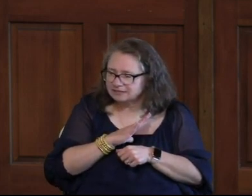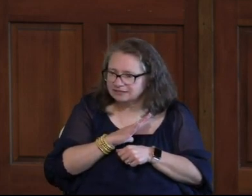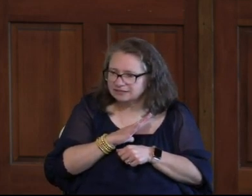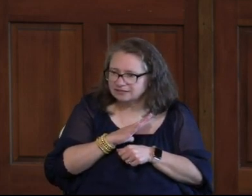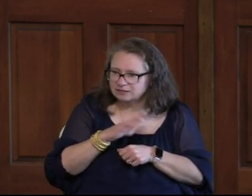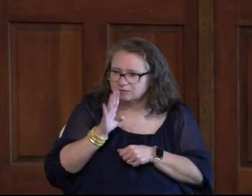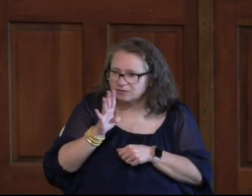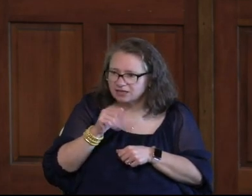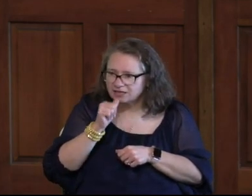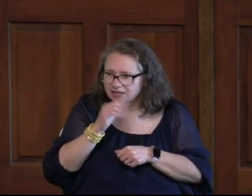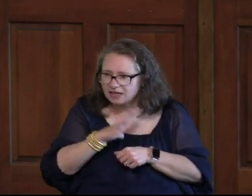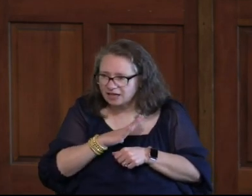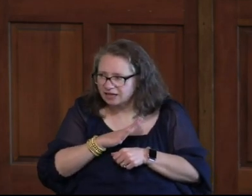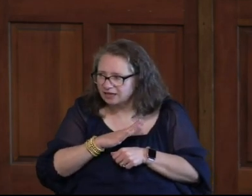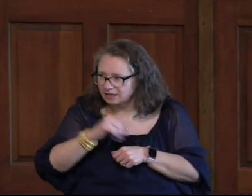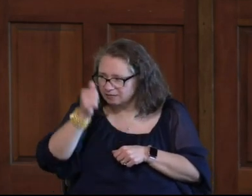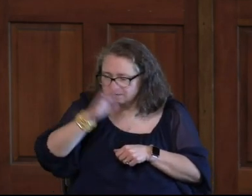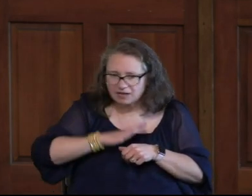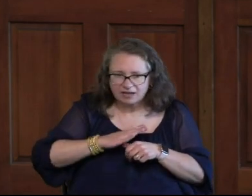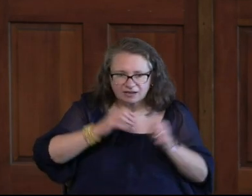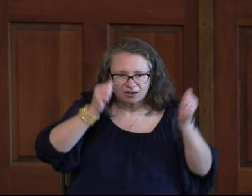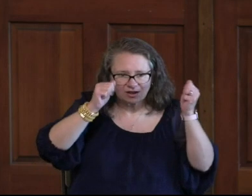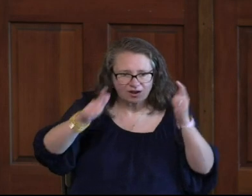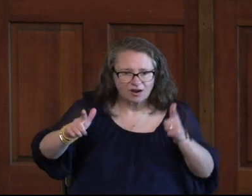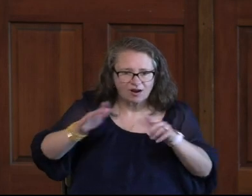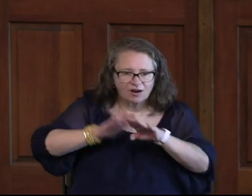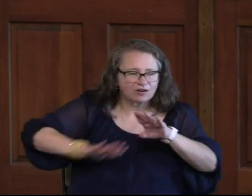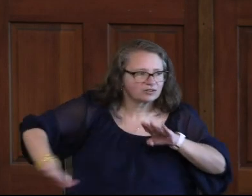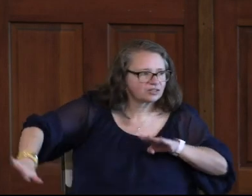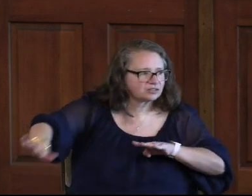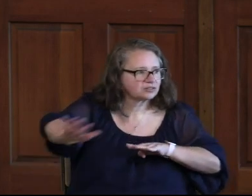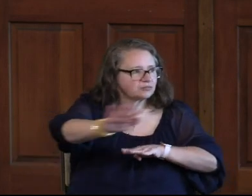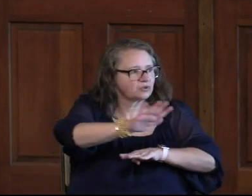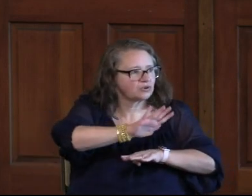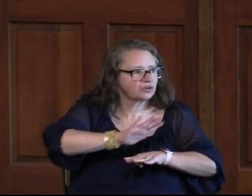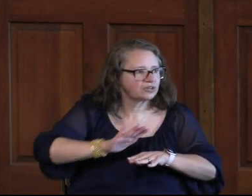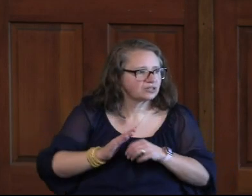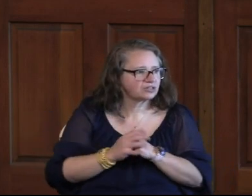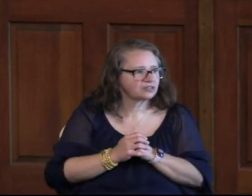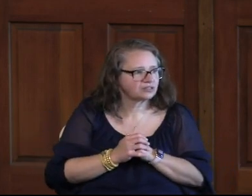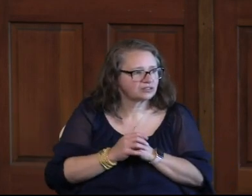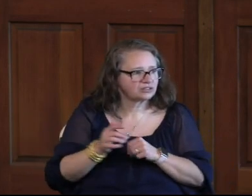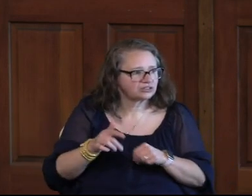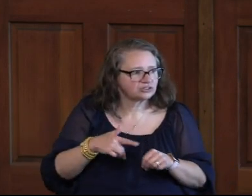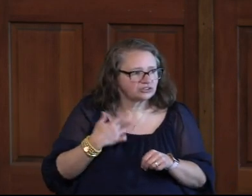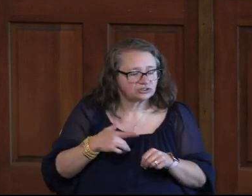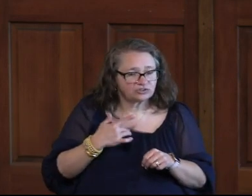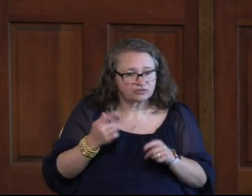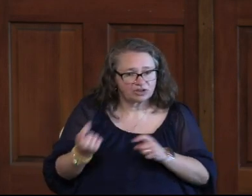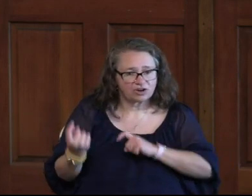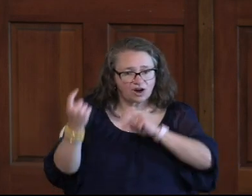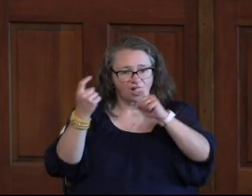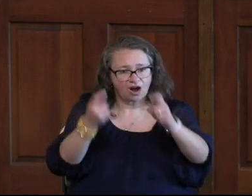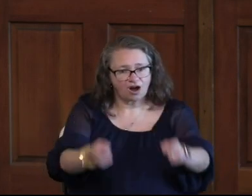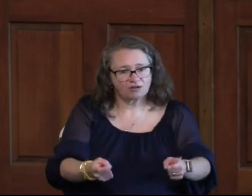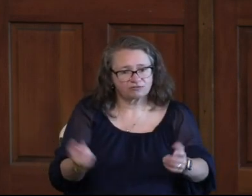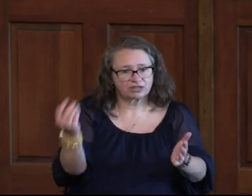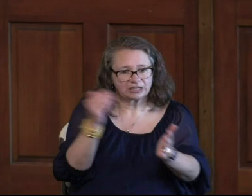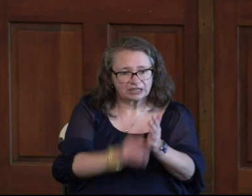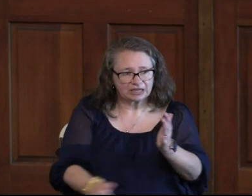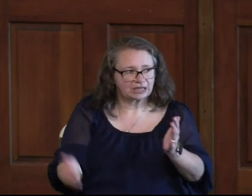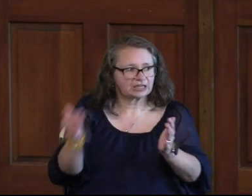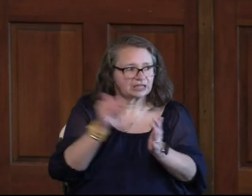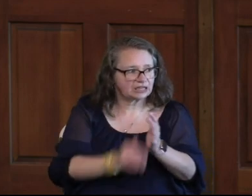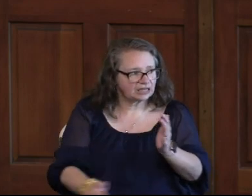Speaking To Ladies And Men This Applies All Of This Applies Just Across The Board Do you feel like you're offering again and again the